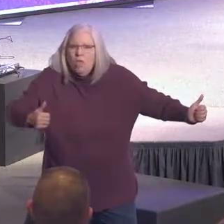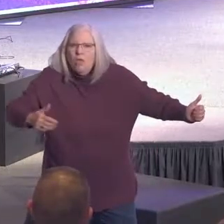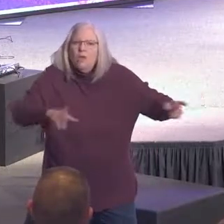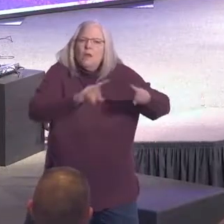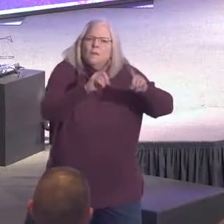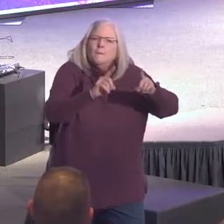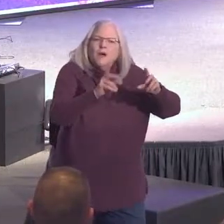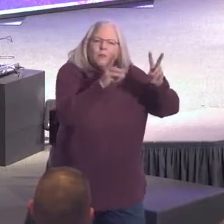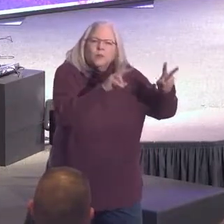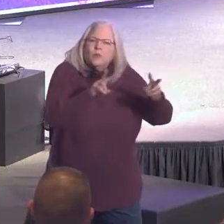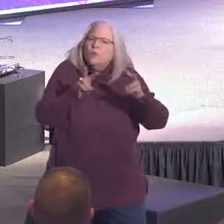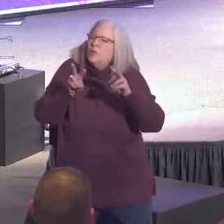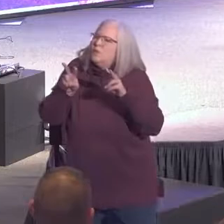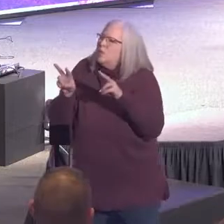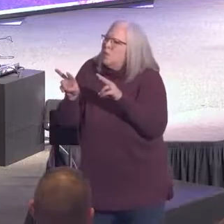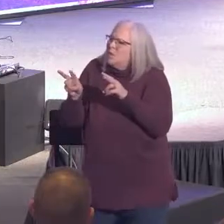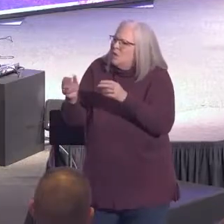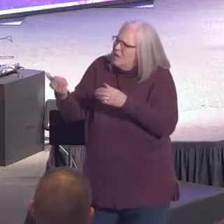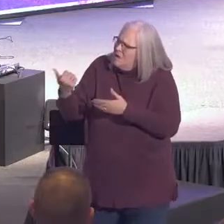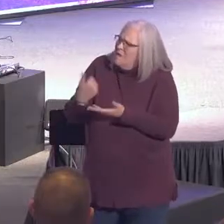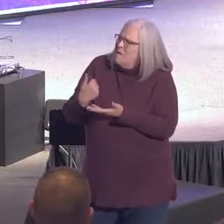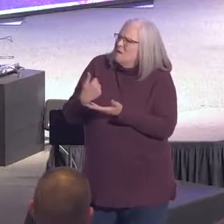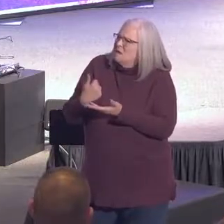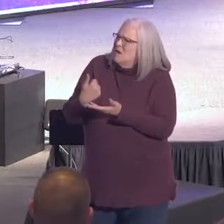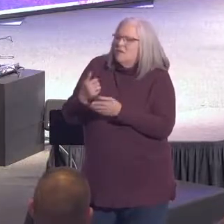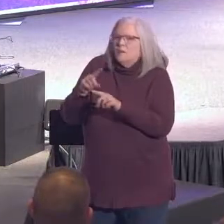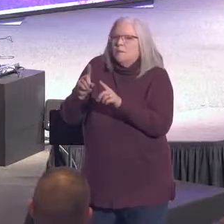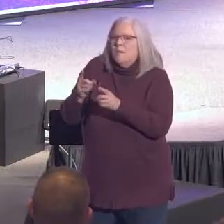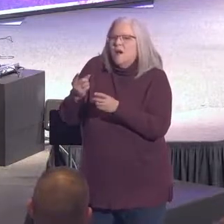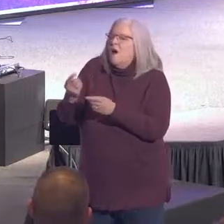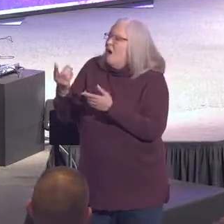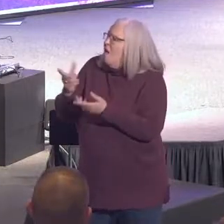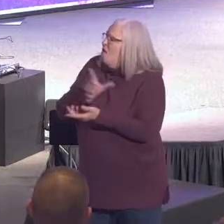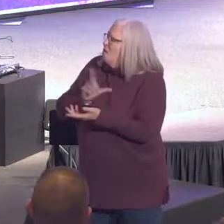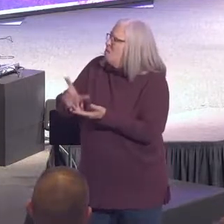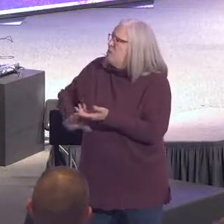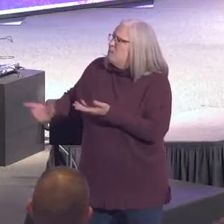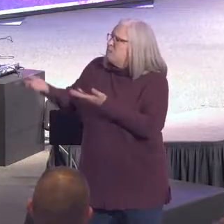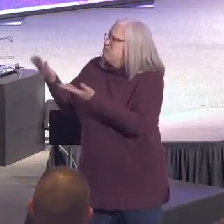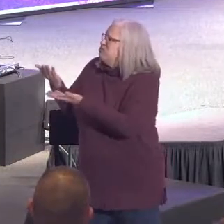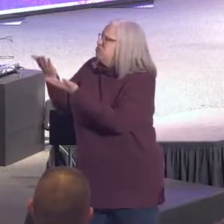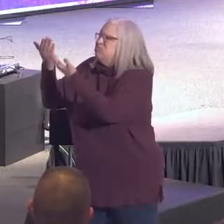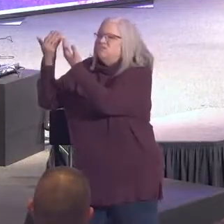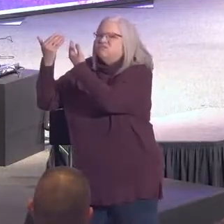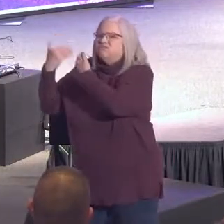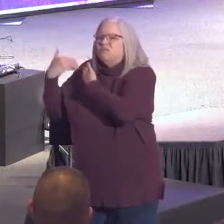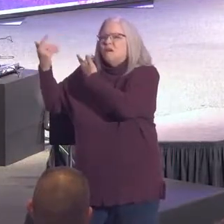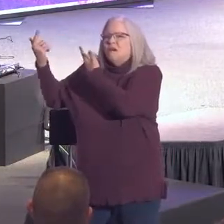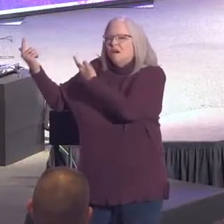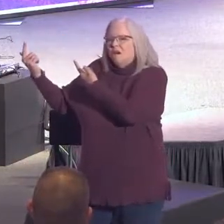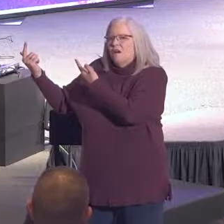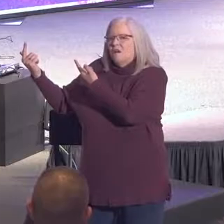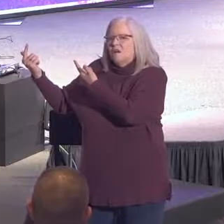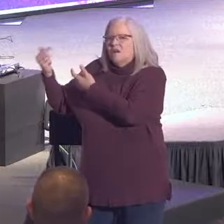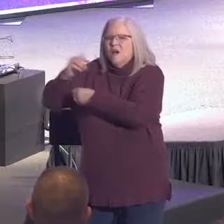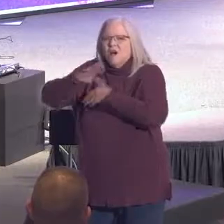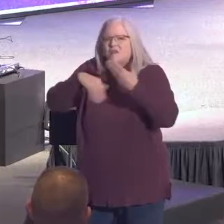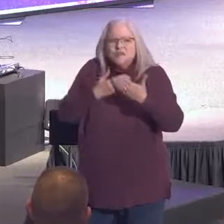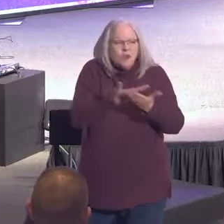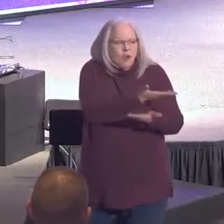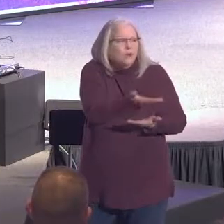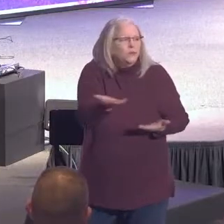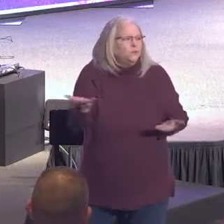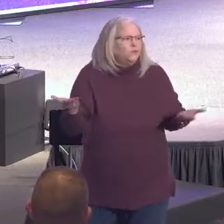to our own way. And the Lord has laid on him the iniquity of us all.